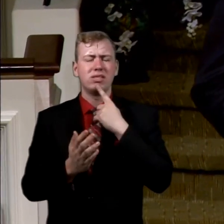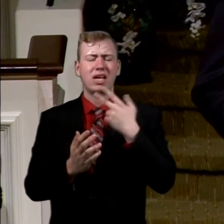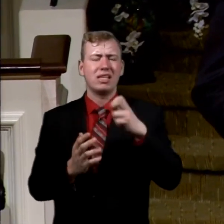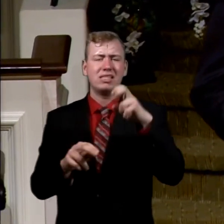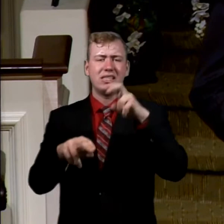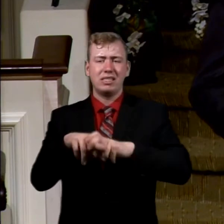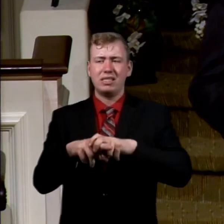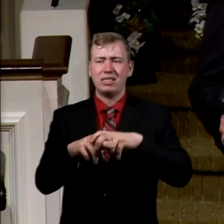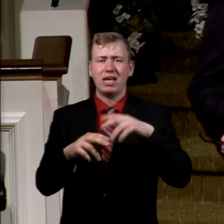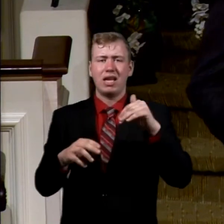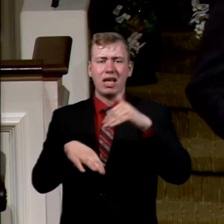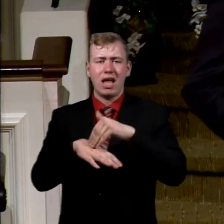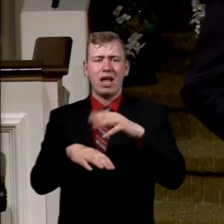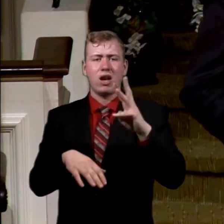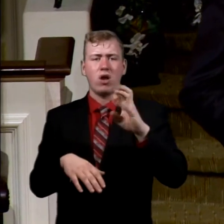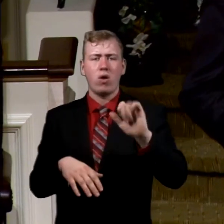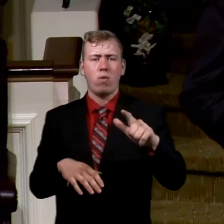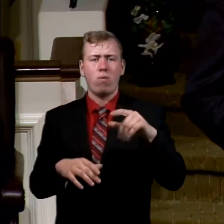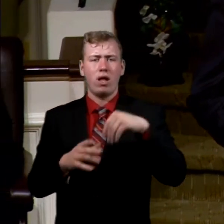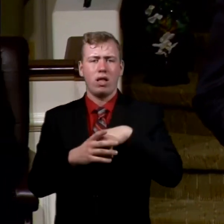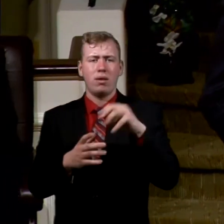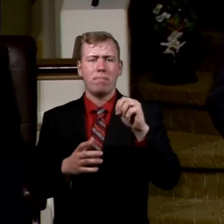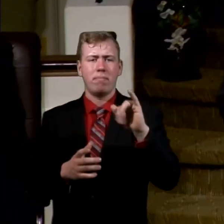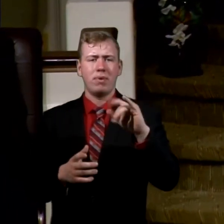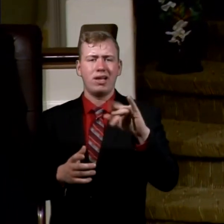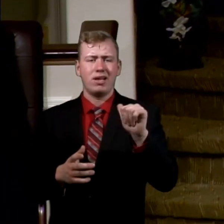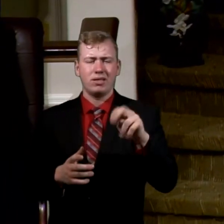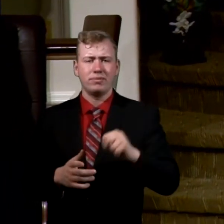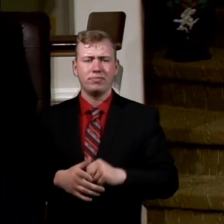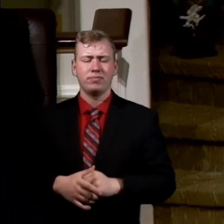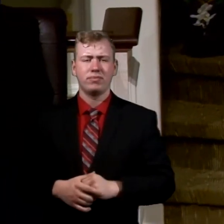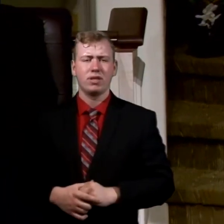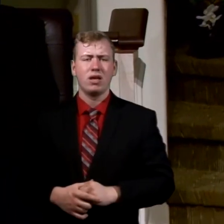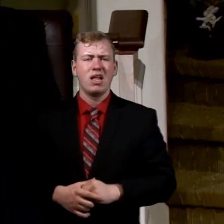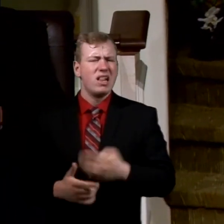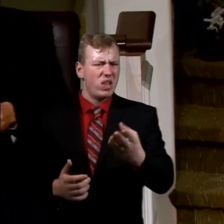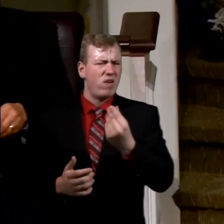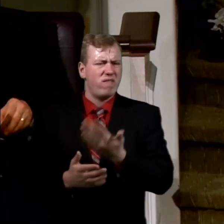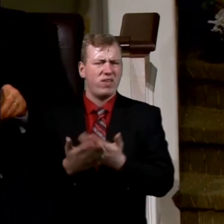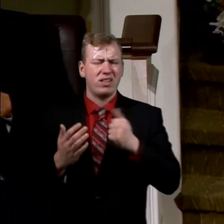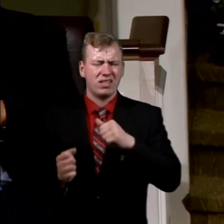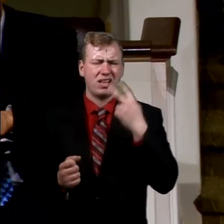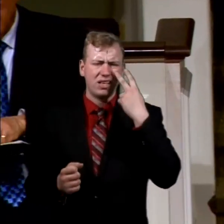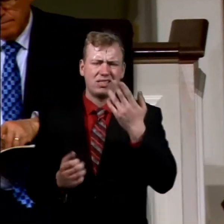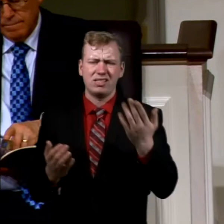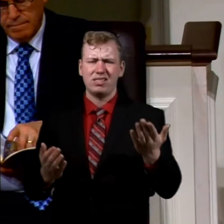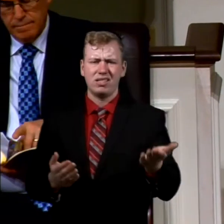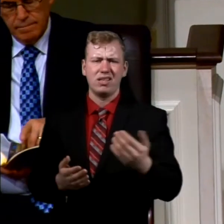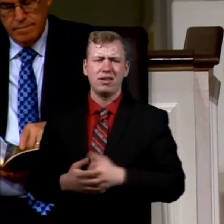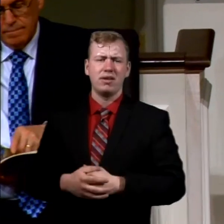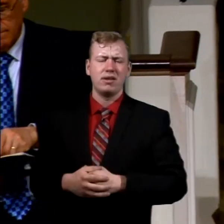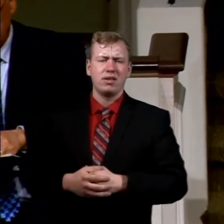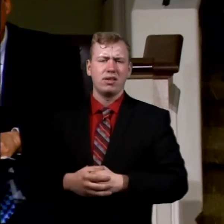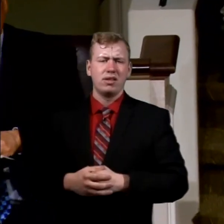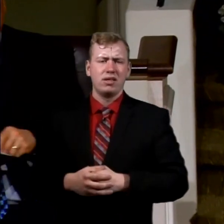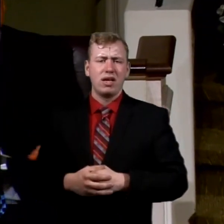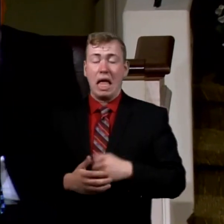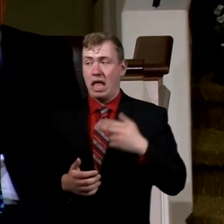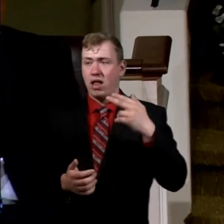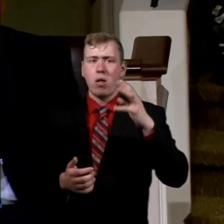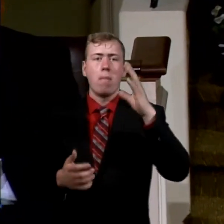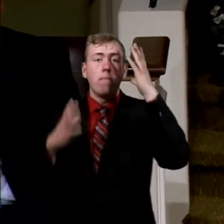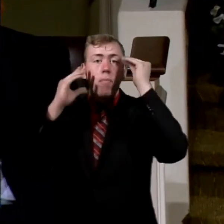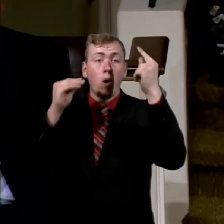in Midian. There are several things I can see here. First of all, he thought he was ready.